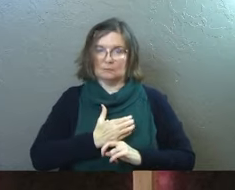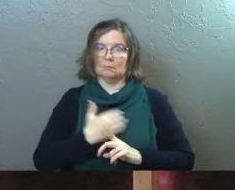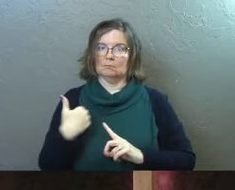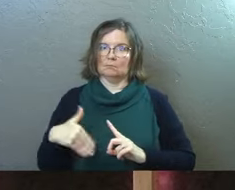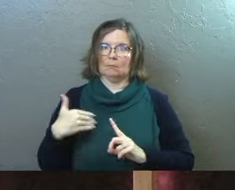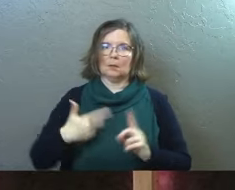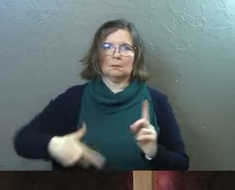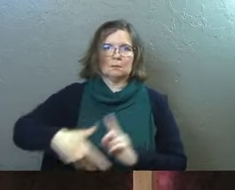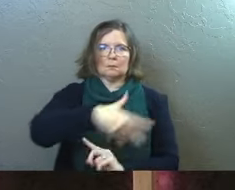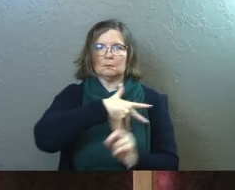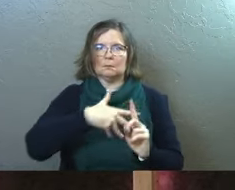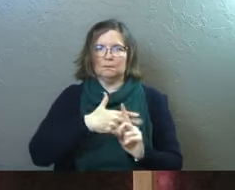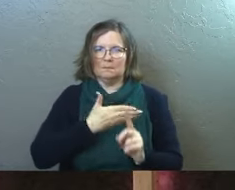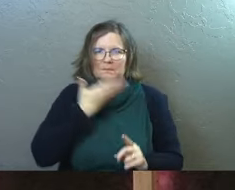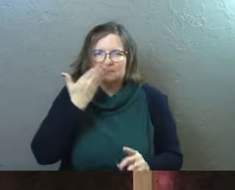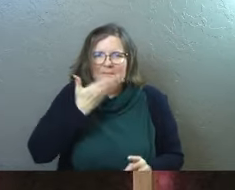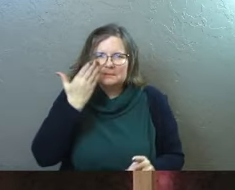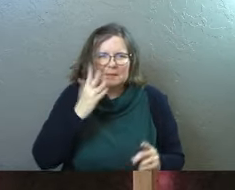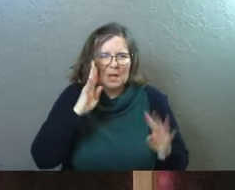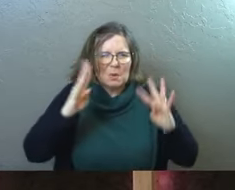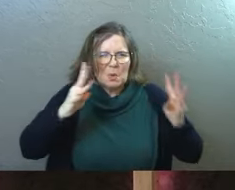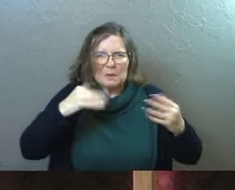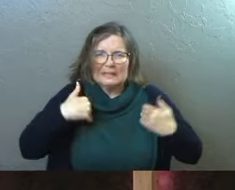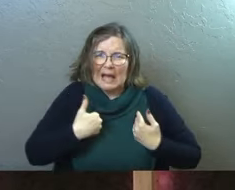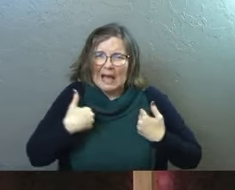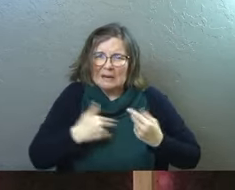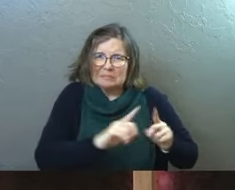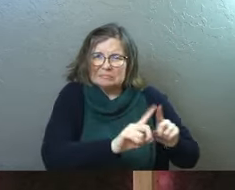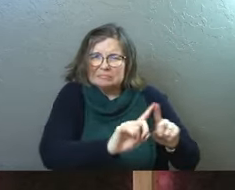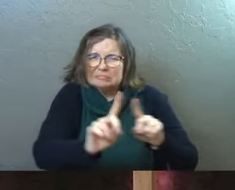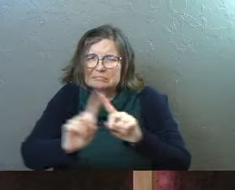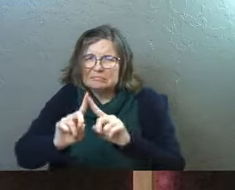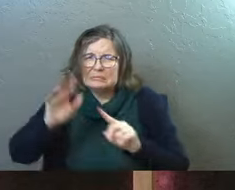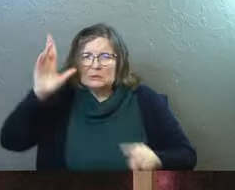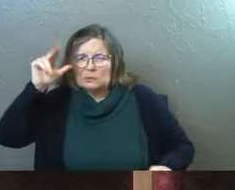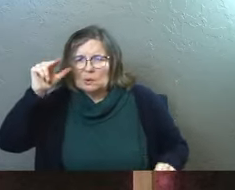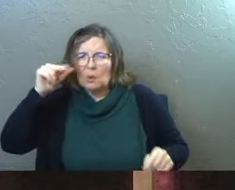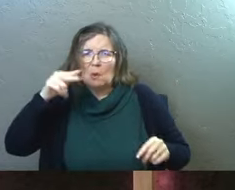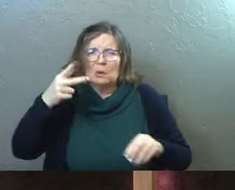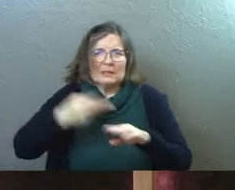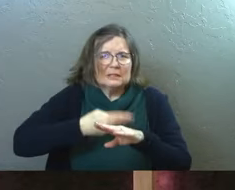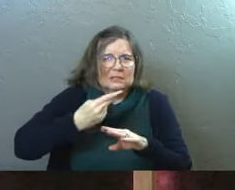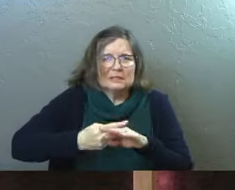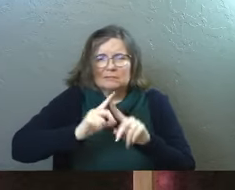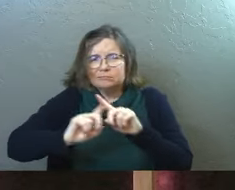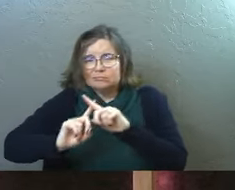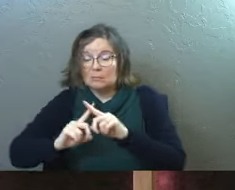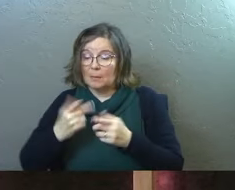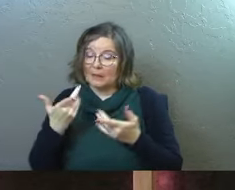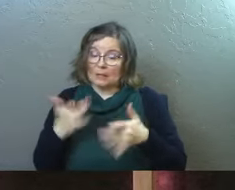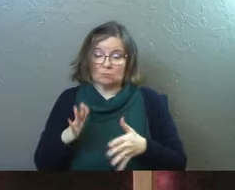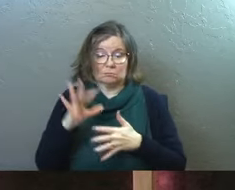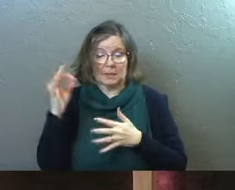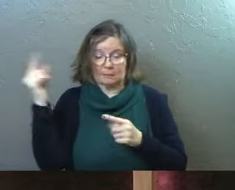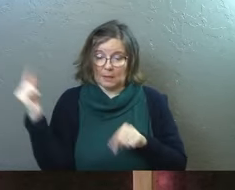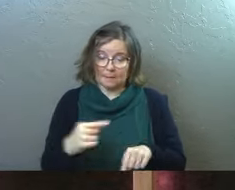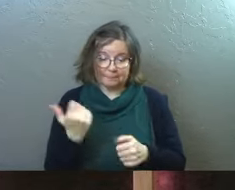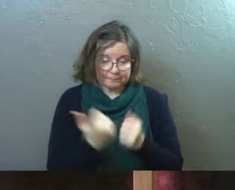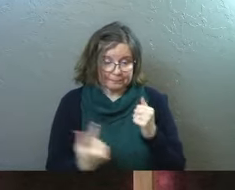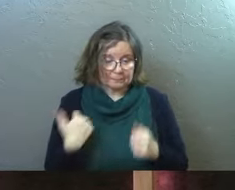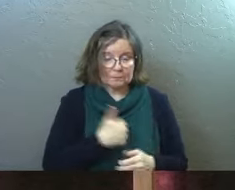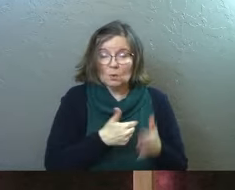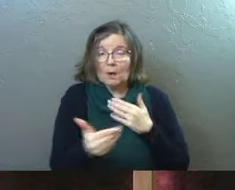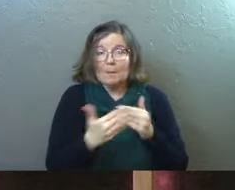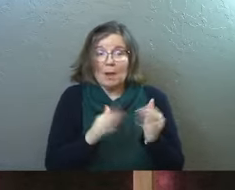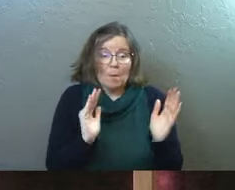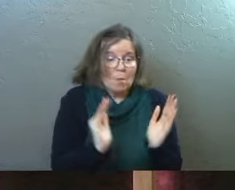he's surrounded by smelly, noisy animals for heaven's sake, but that's the way he chose to come so that every single one of us,